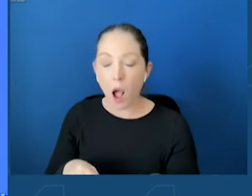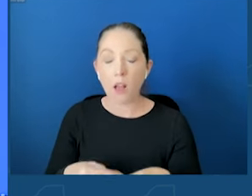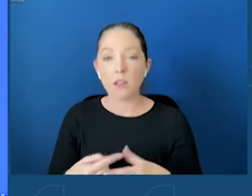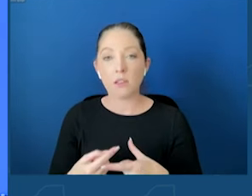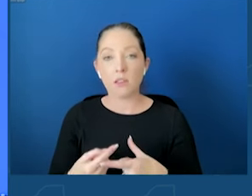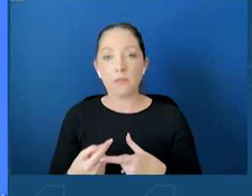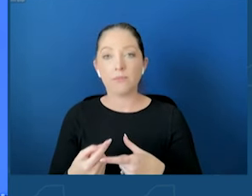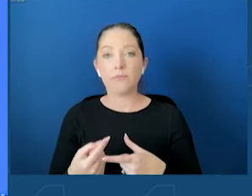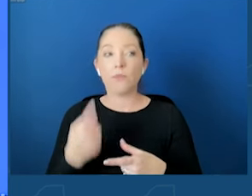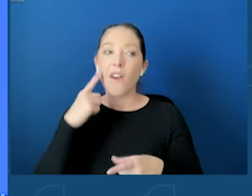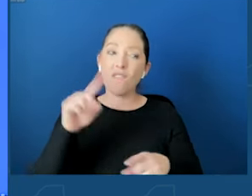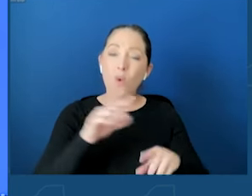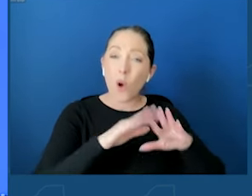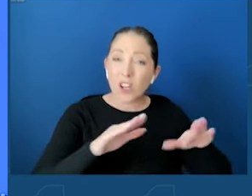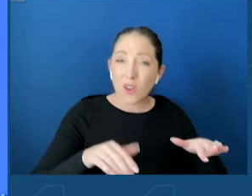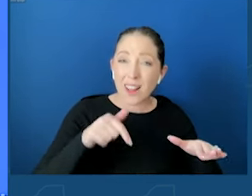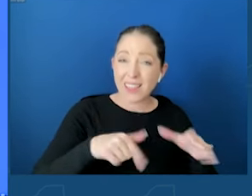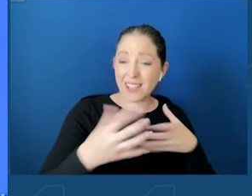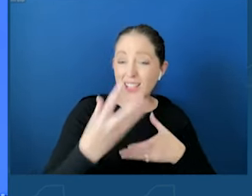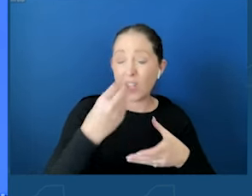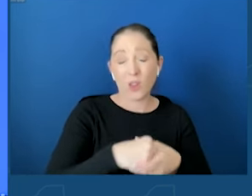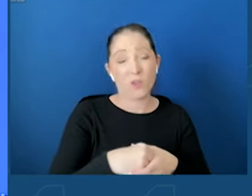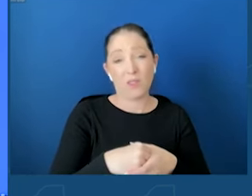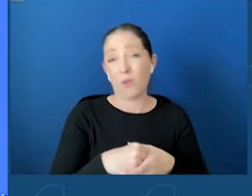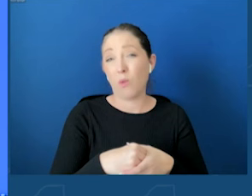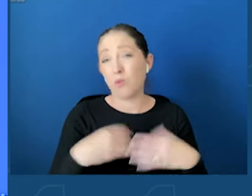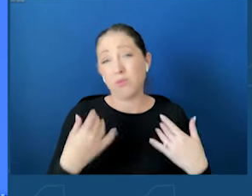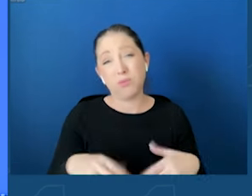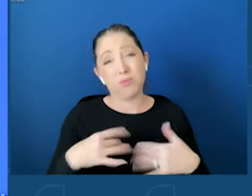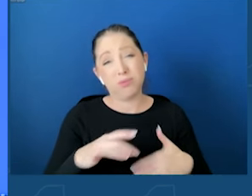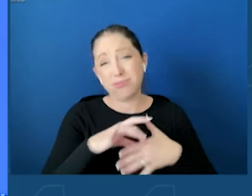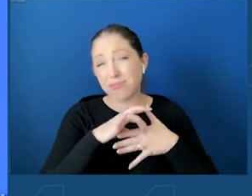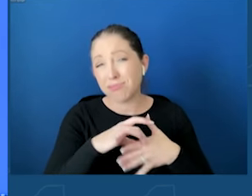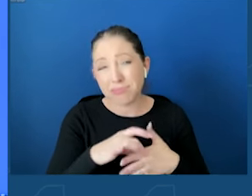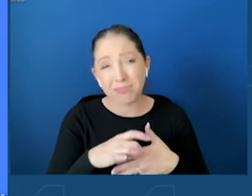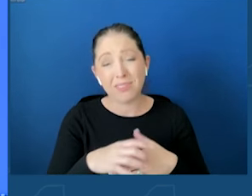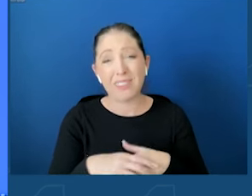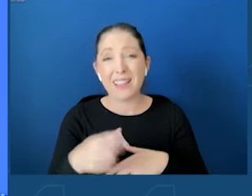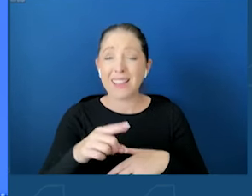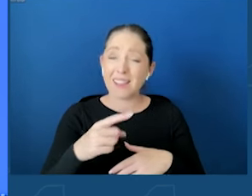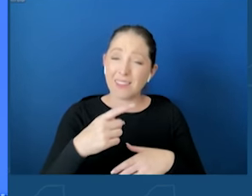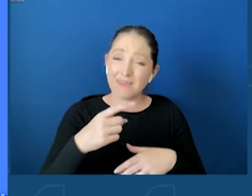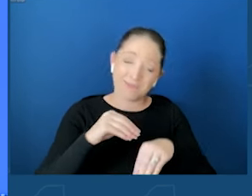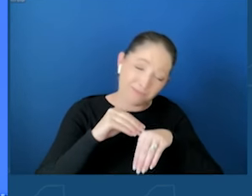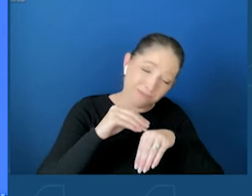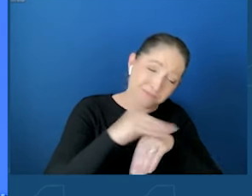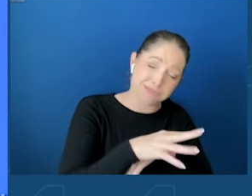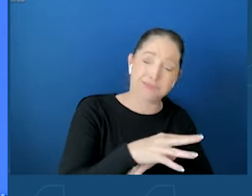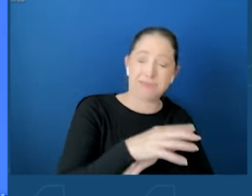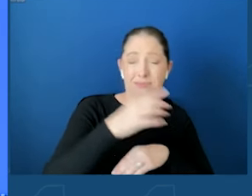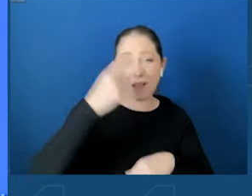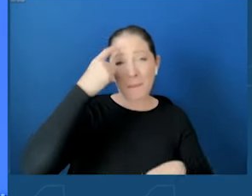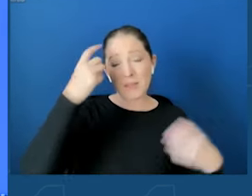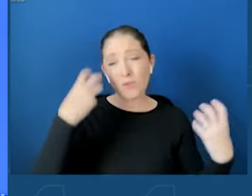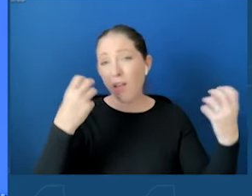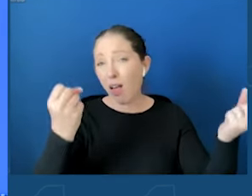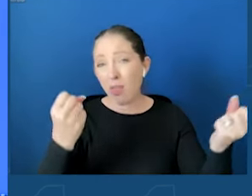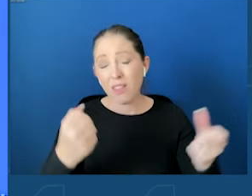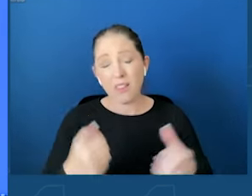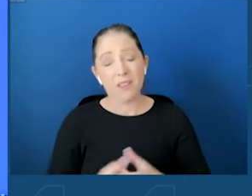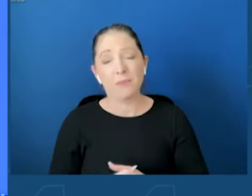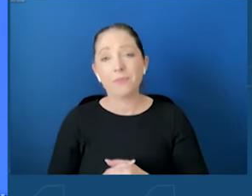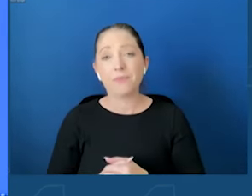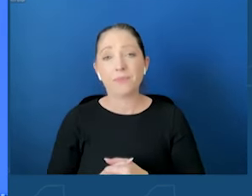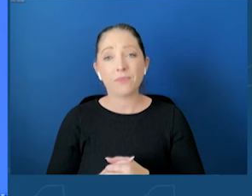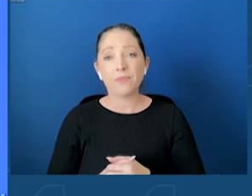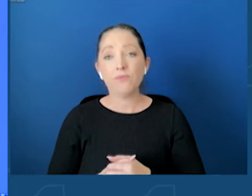problematic content, and it is taking a toll on their mental health. As was just reported by